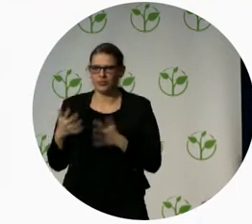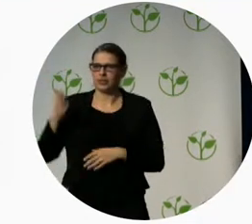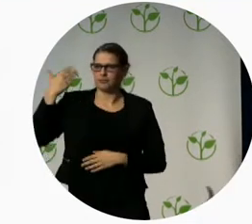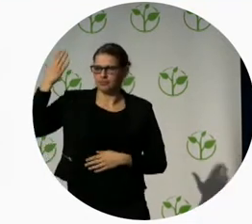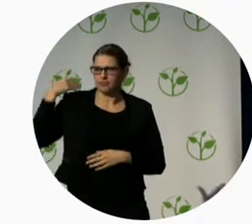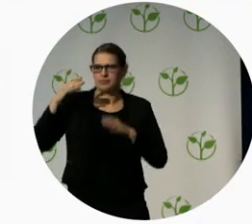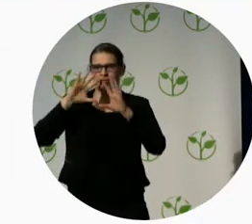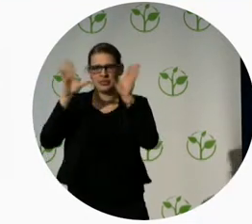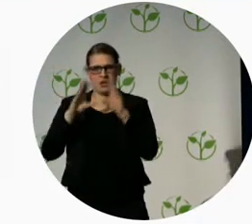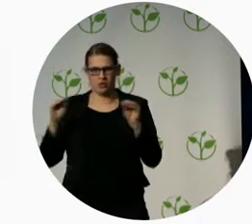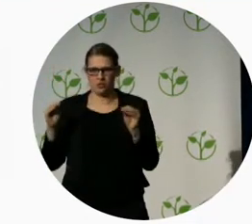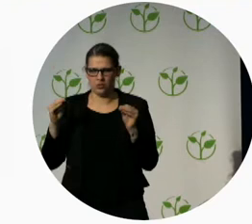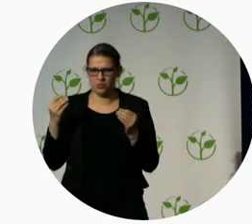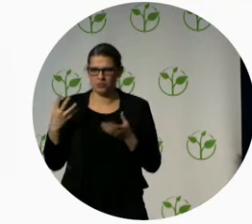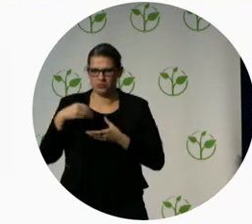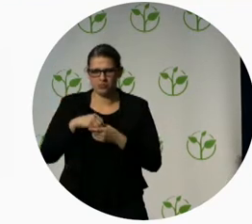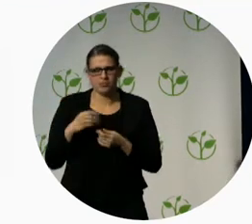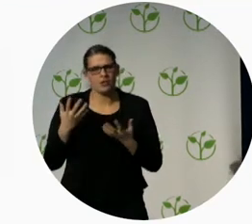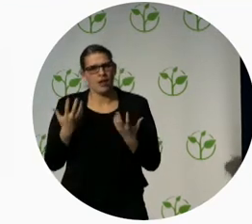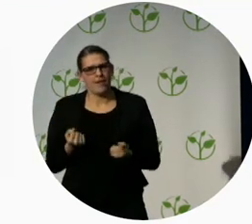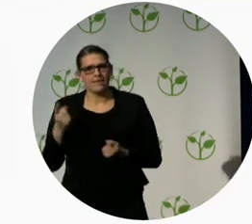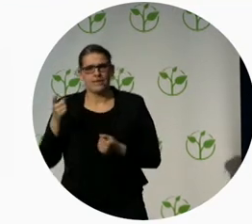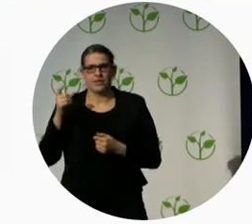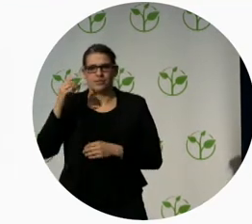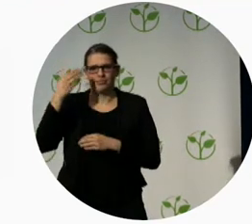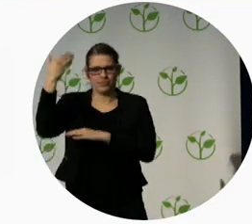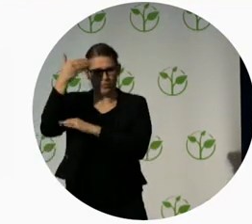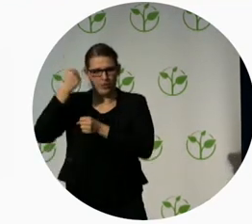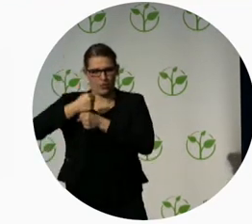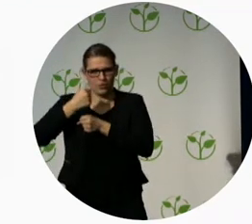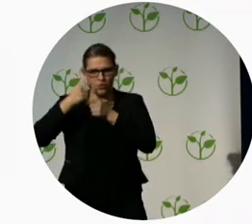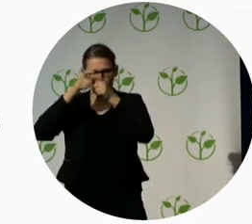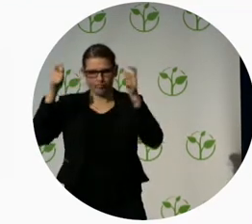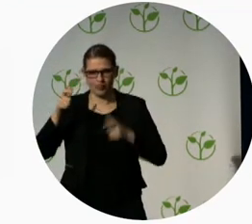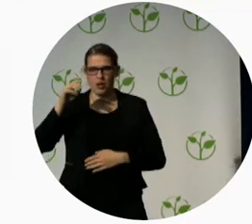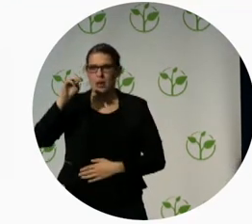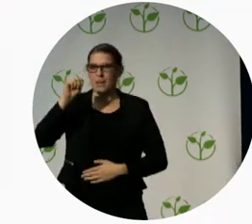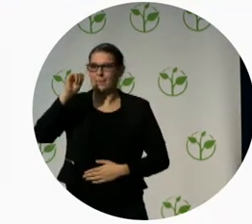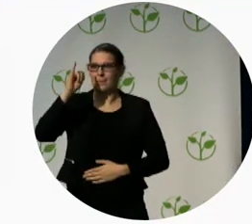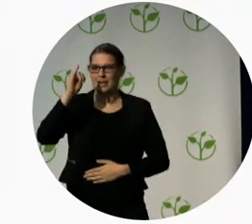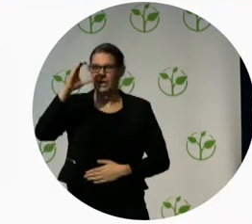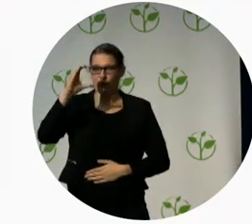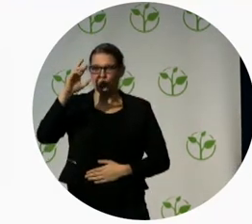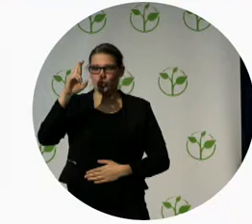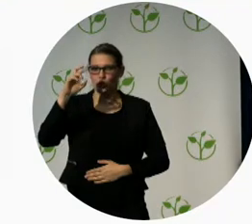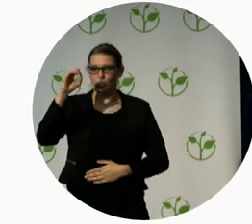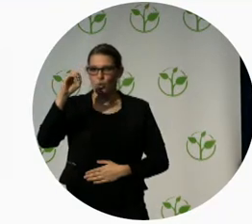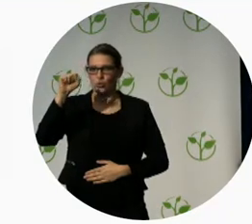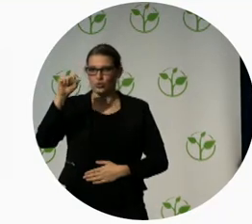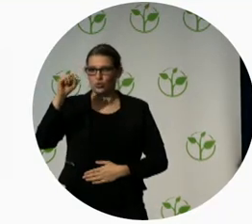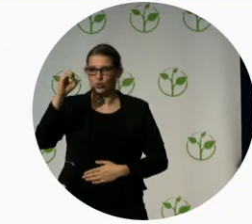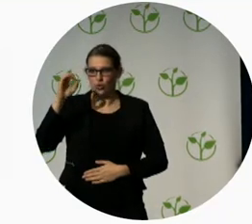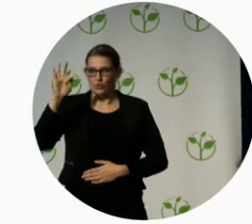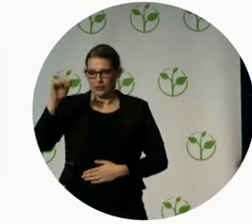for Microsoft. But, you know, he's way more than an evangelist for Microsoft. He's like a tech guru genius.